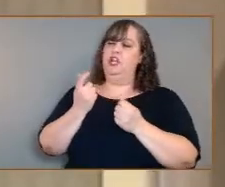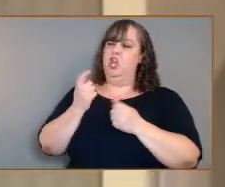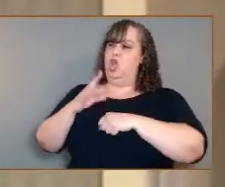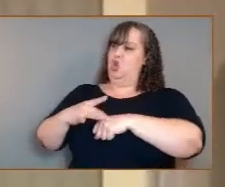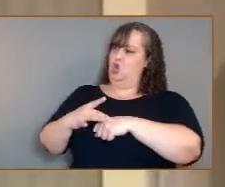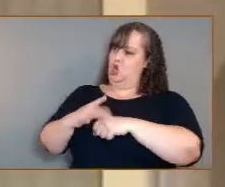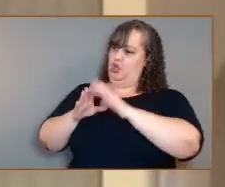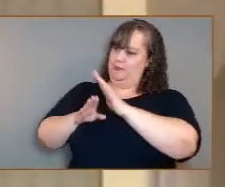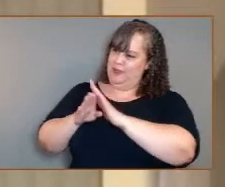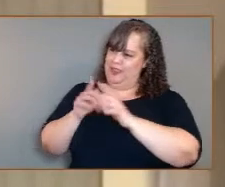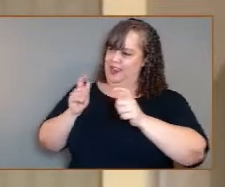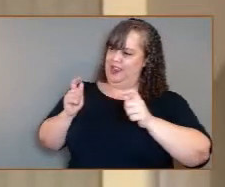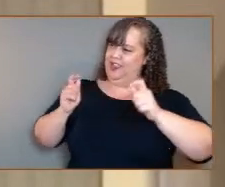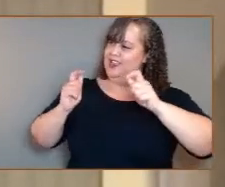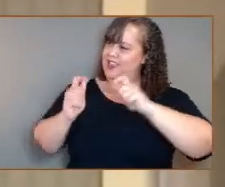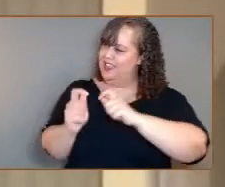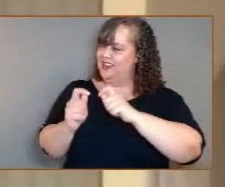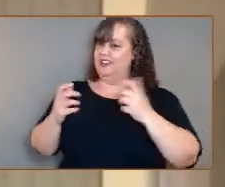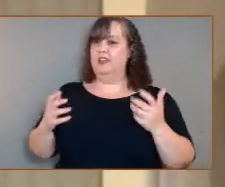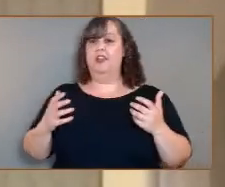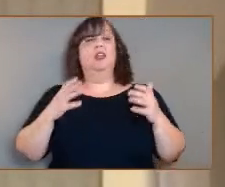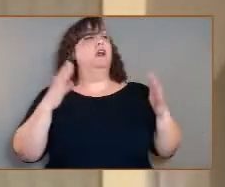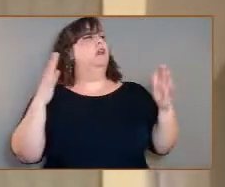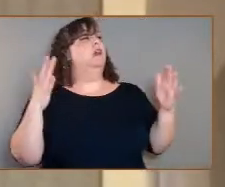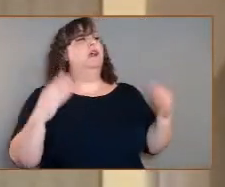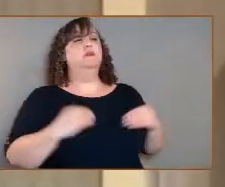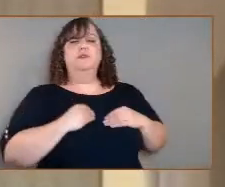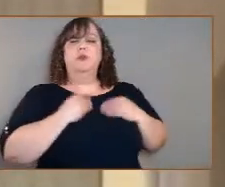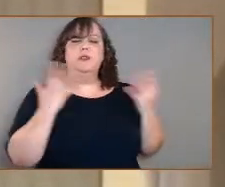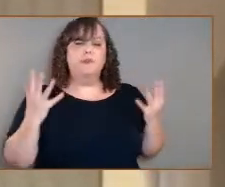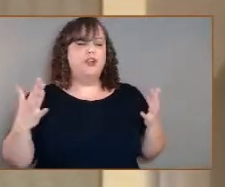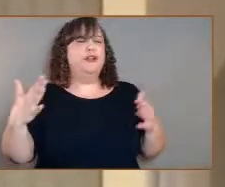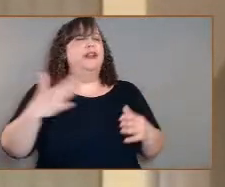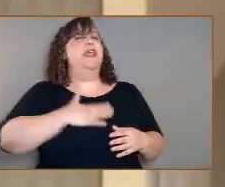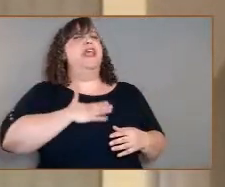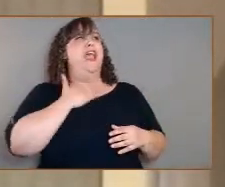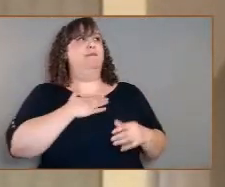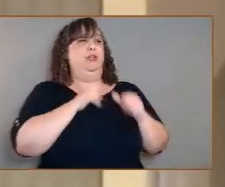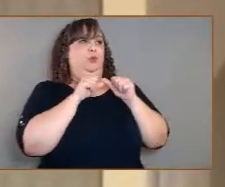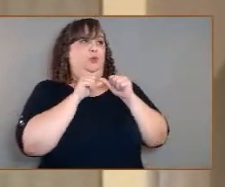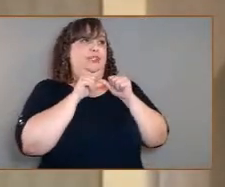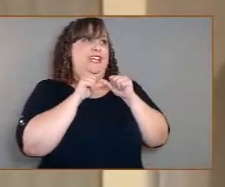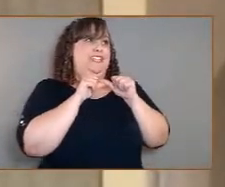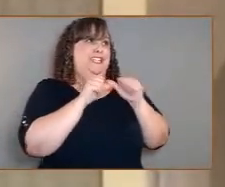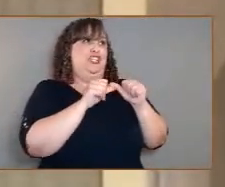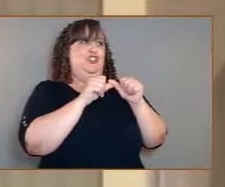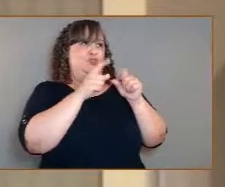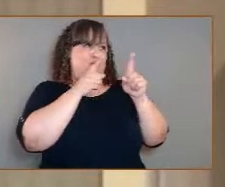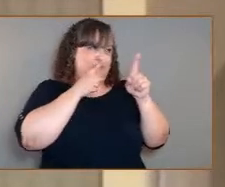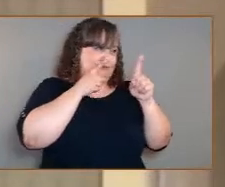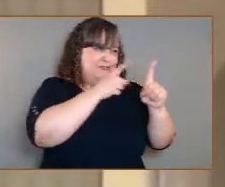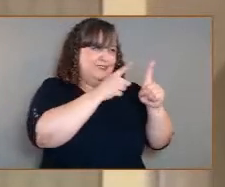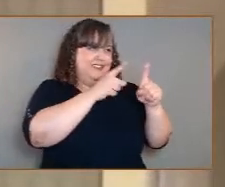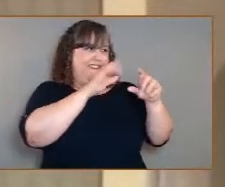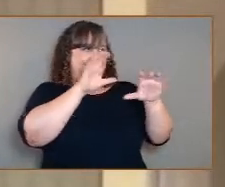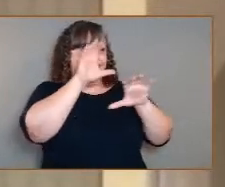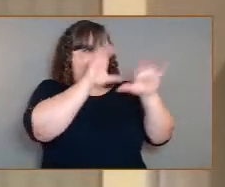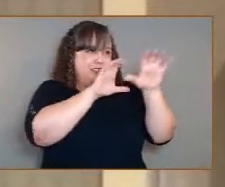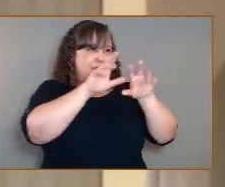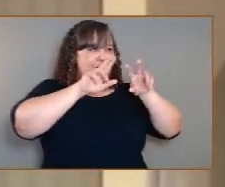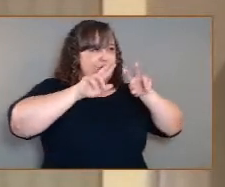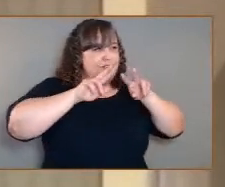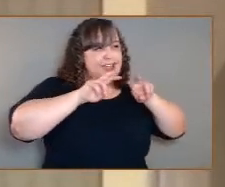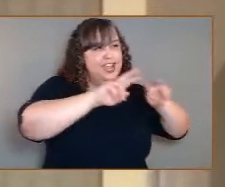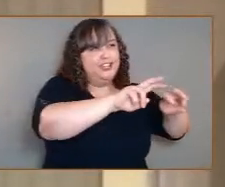am very inspired and very happy to continue in the business of exploration but also